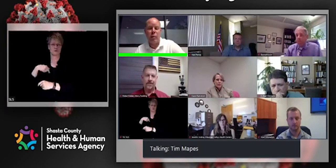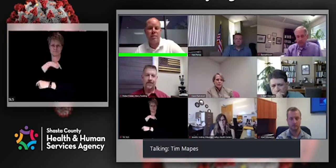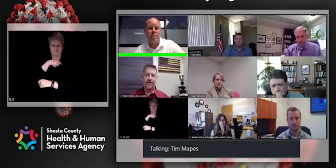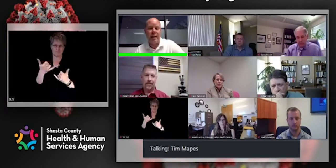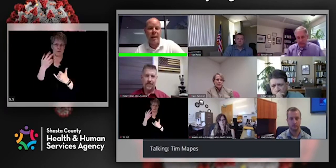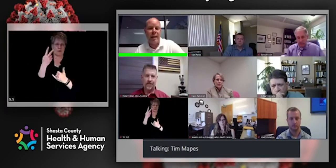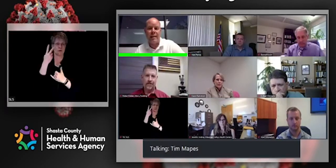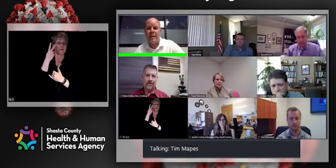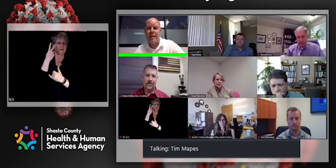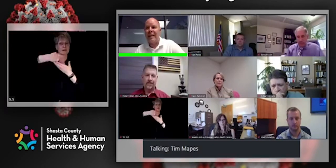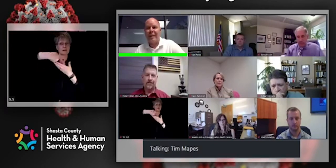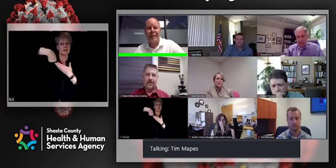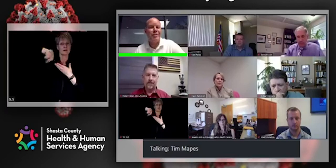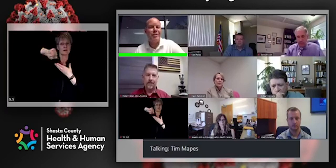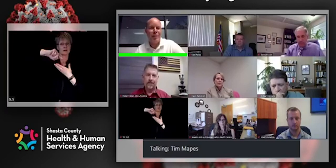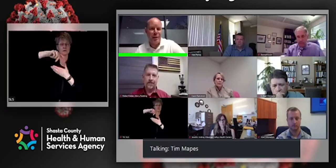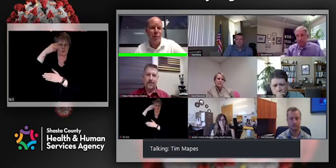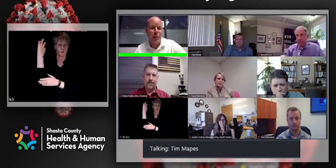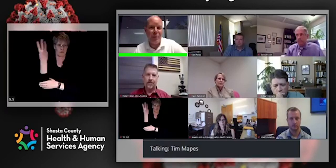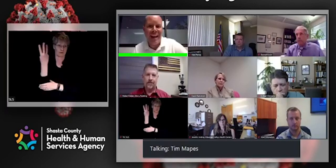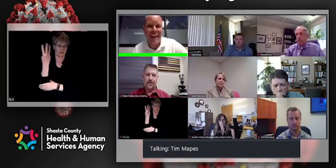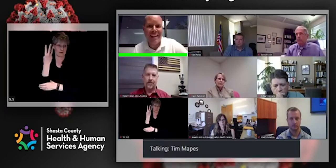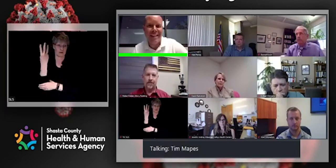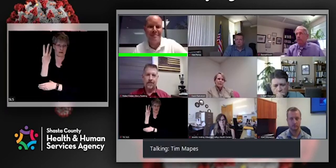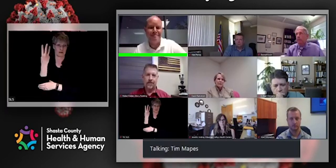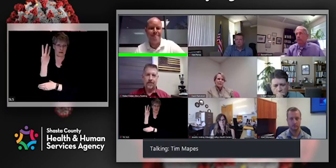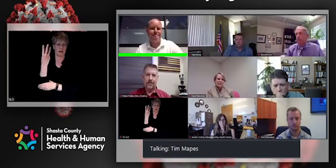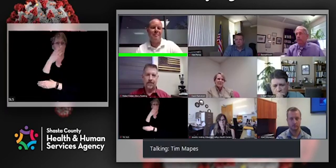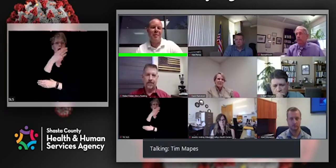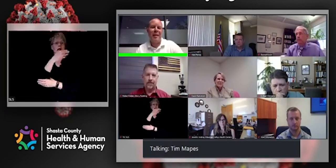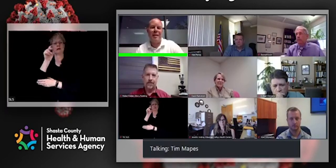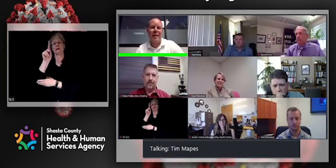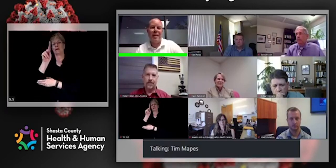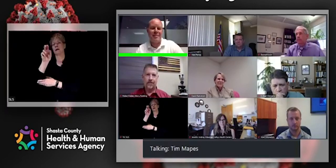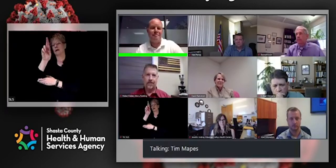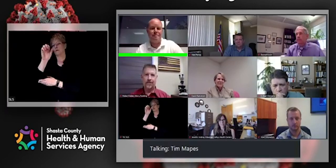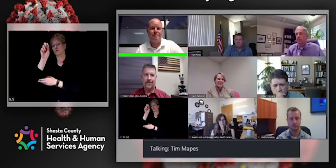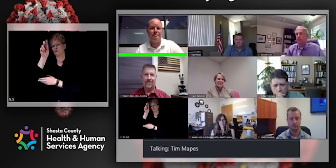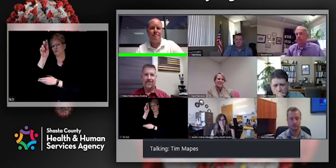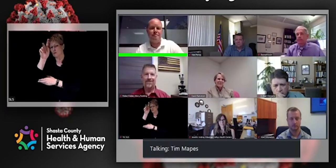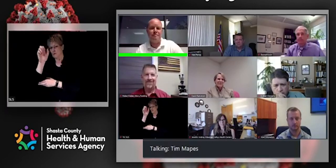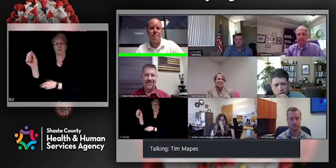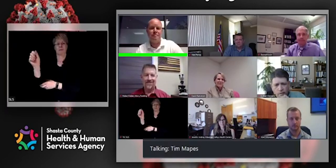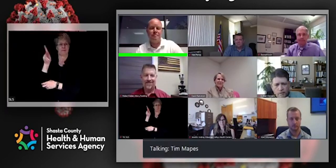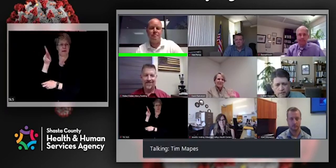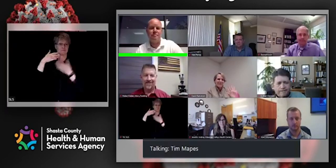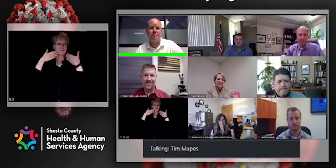next week, Wednesday, and Carrie Schuette will be back. Thank you guys.